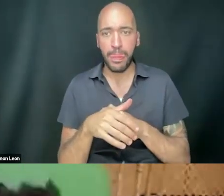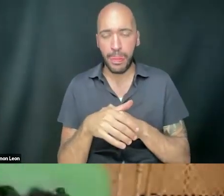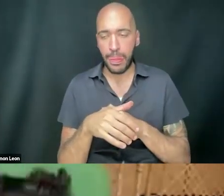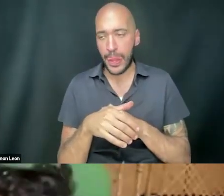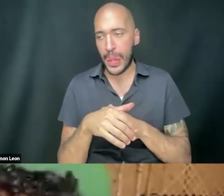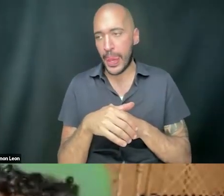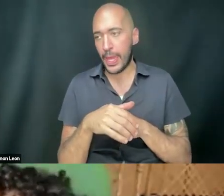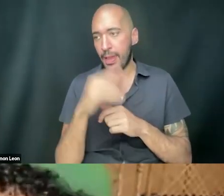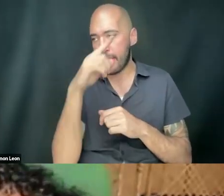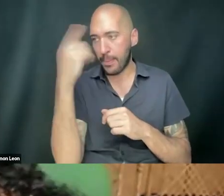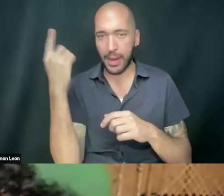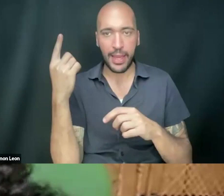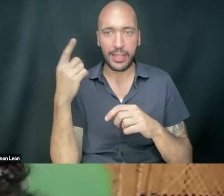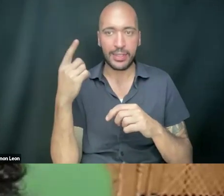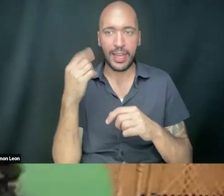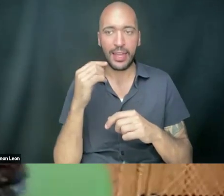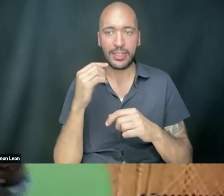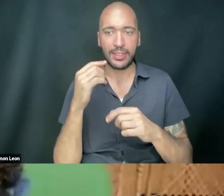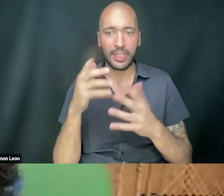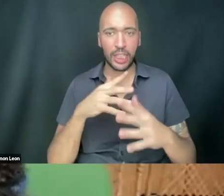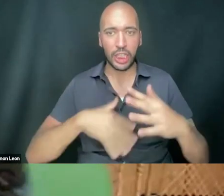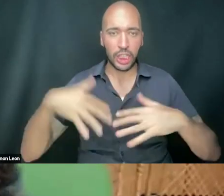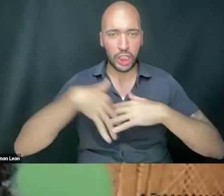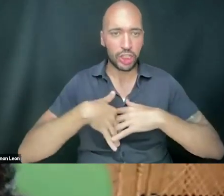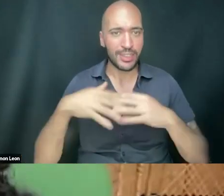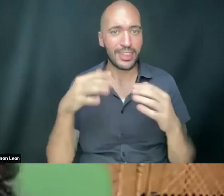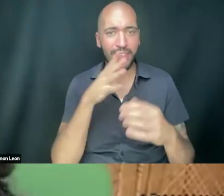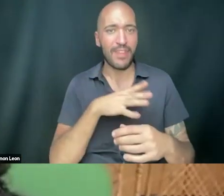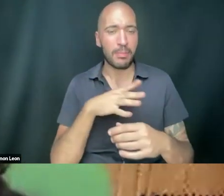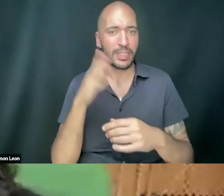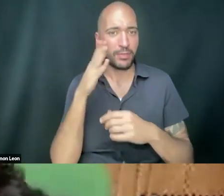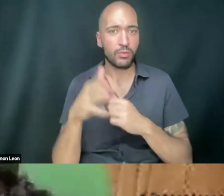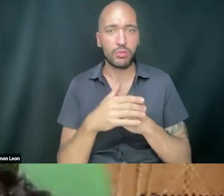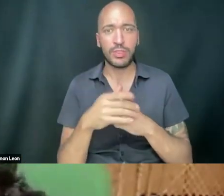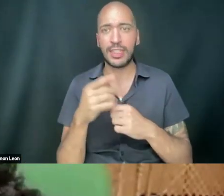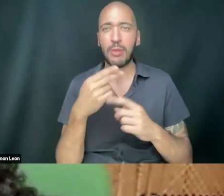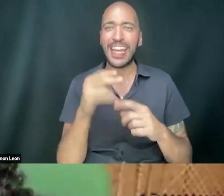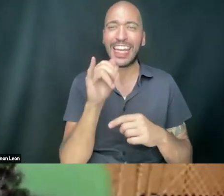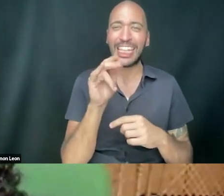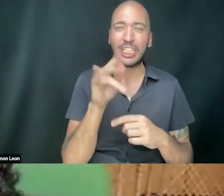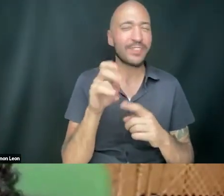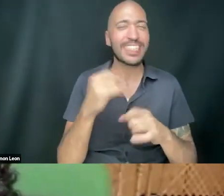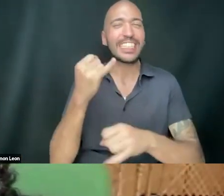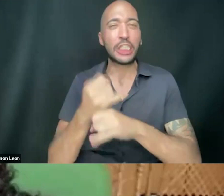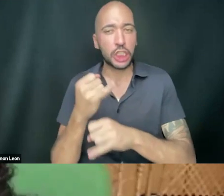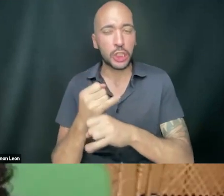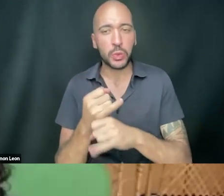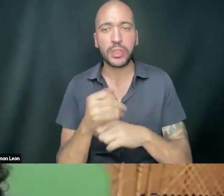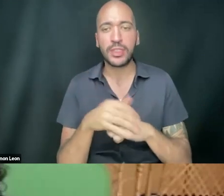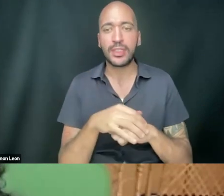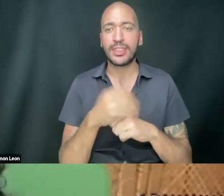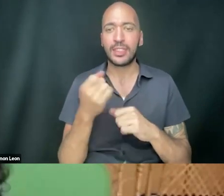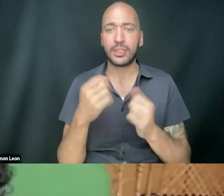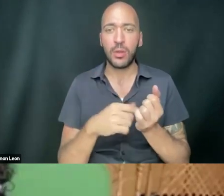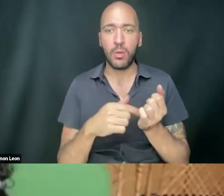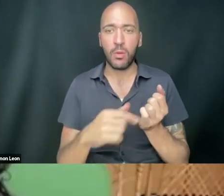indigenous feminist teachers, I keep calling it an initiative, but it's an institute. But it is so